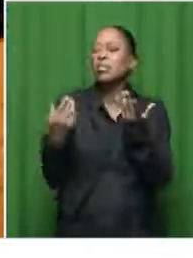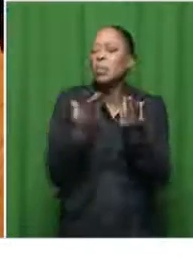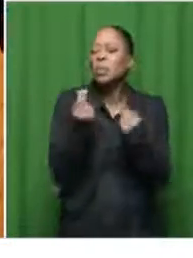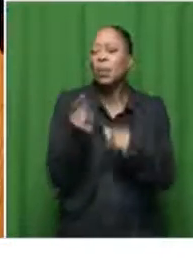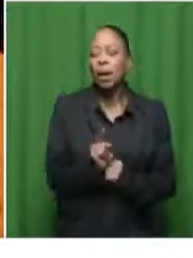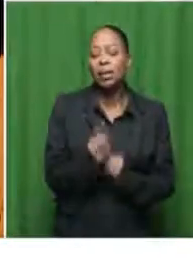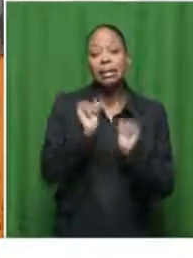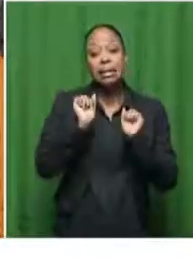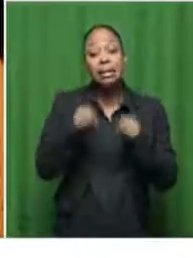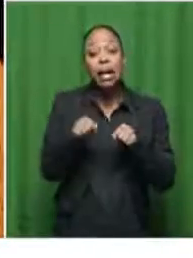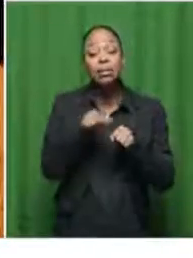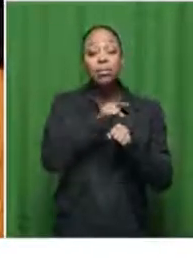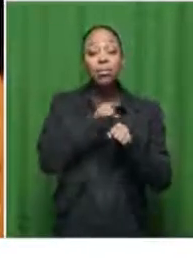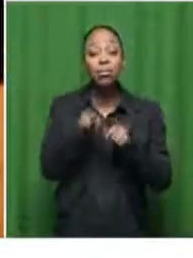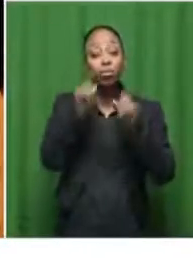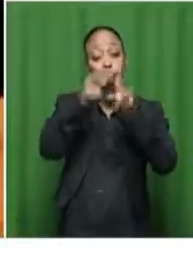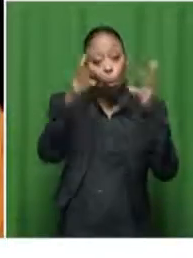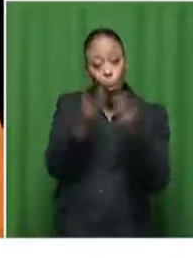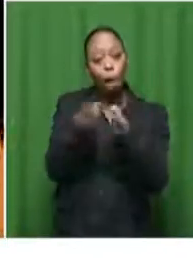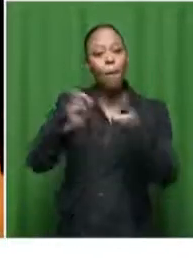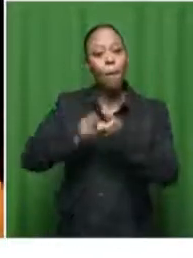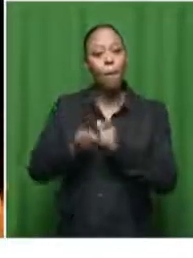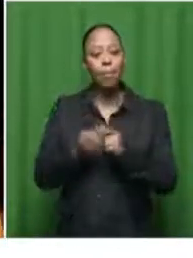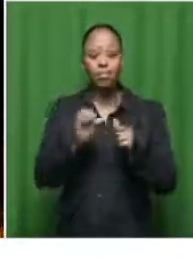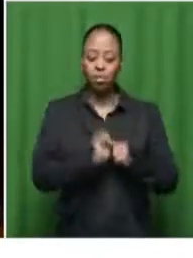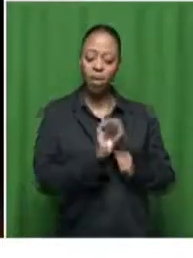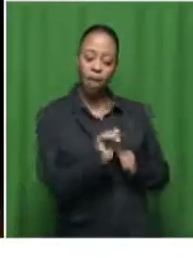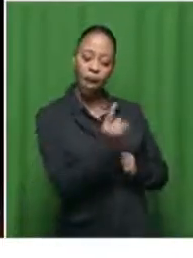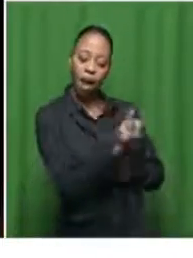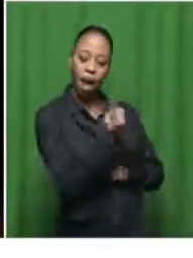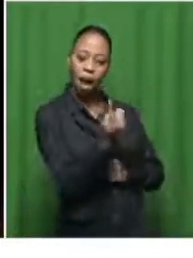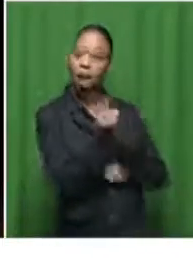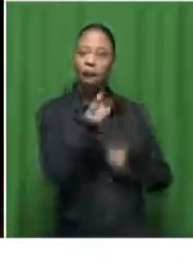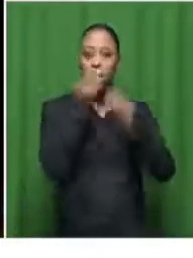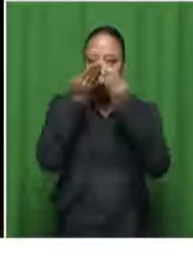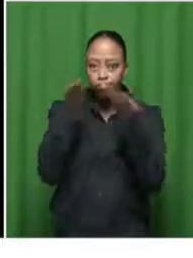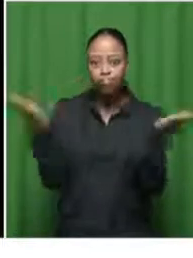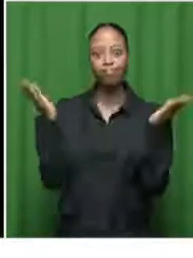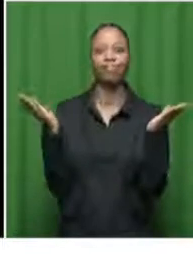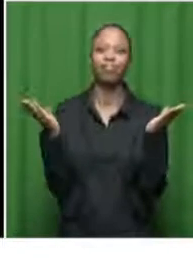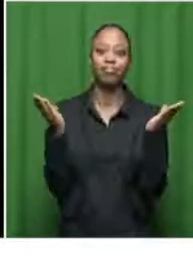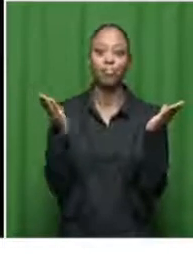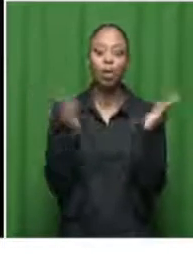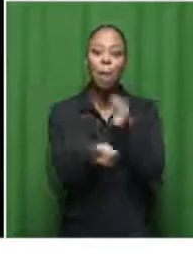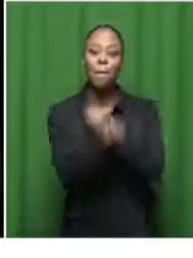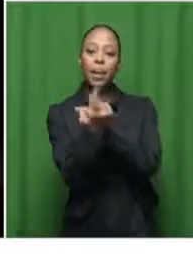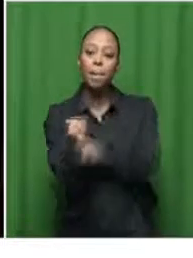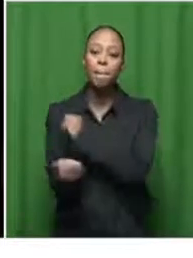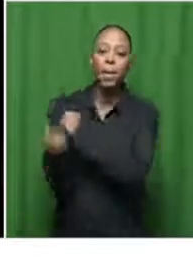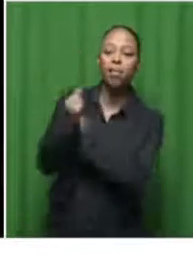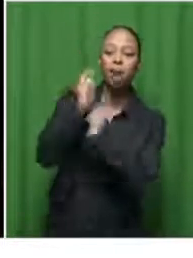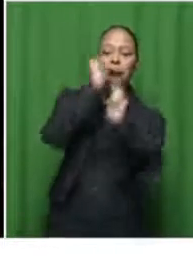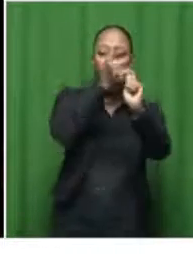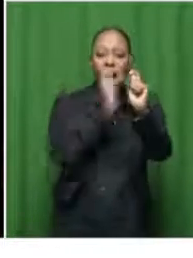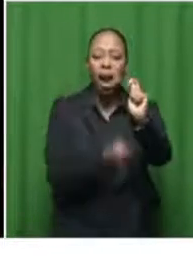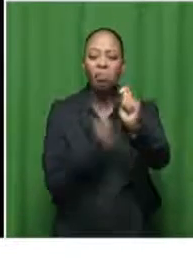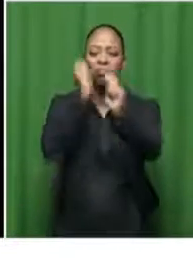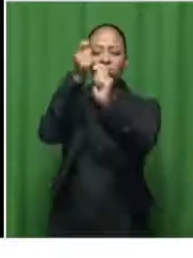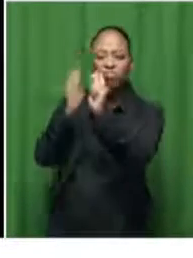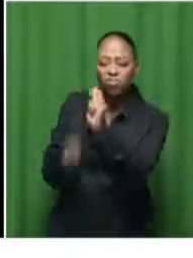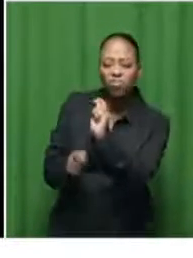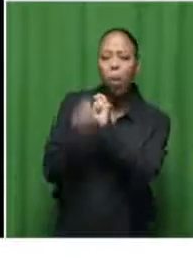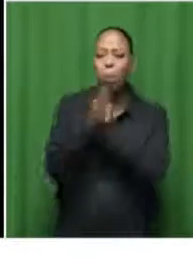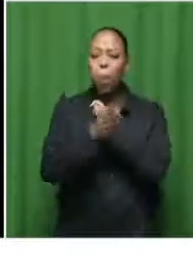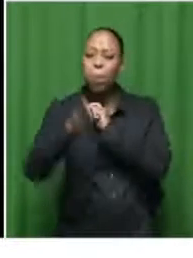mean this is a it's a globe it's a global phenomenon where the the issue of you know mushrooming of the slum dwellings and the